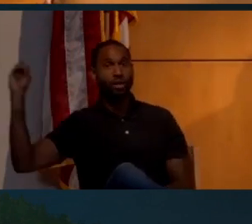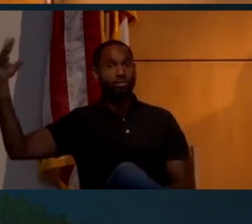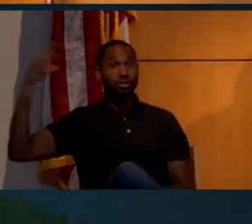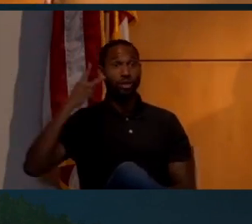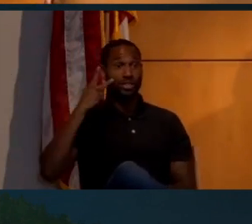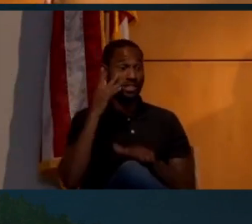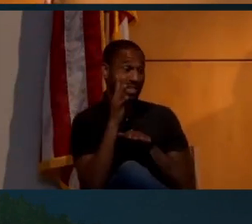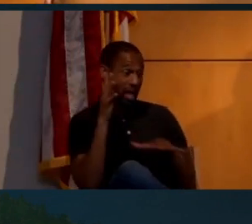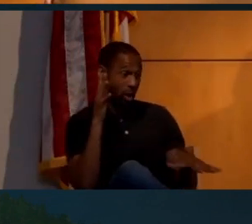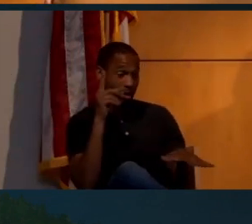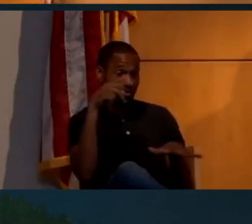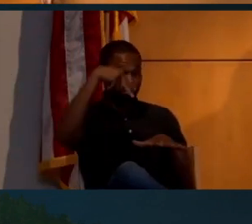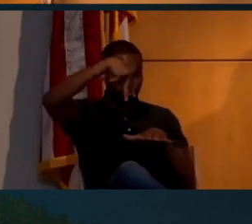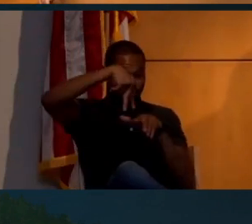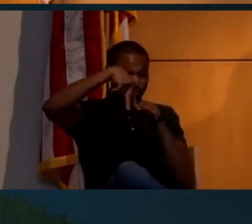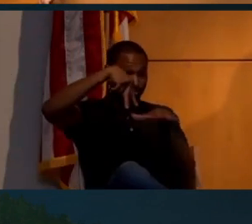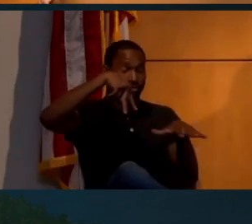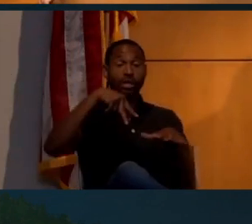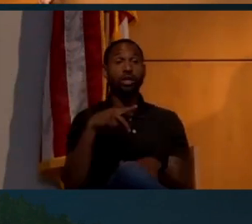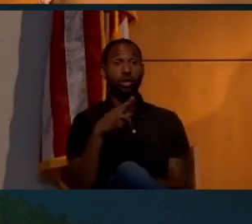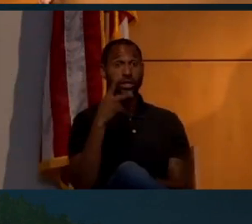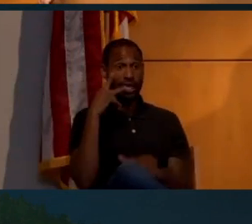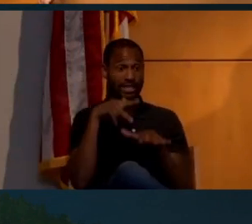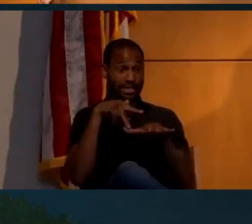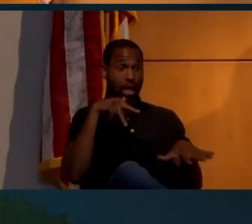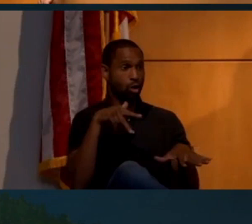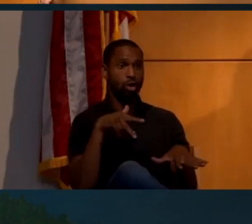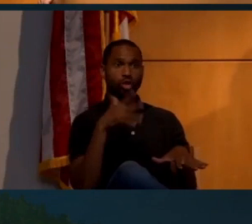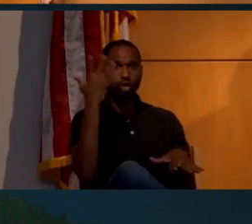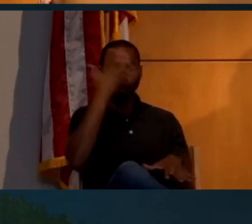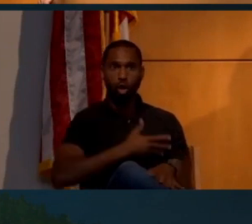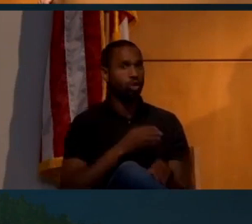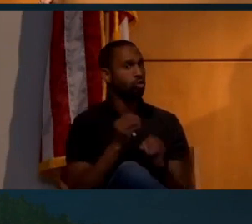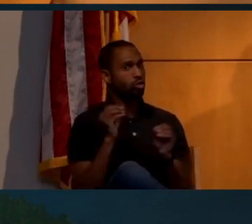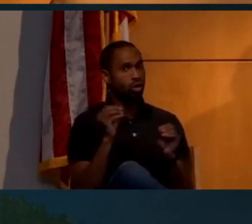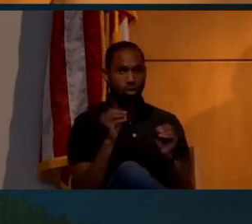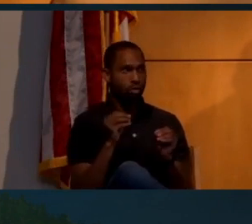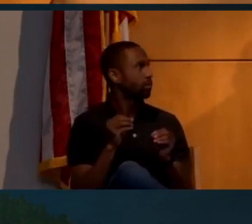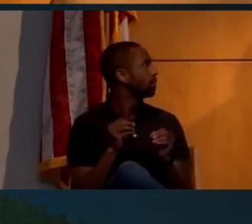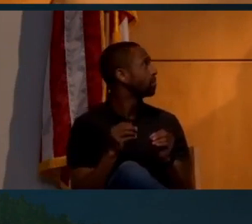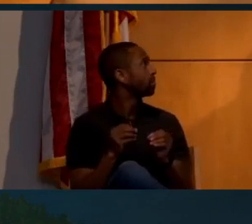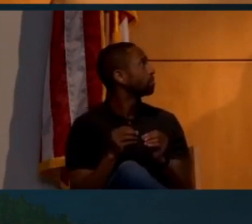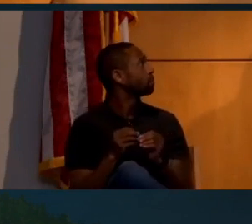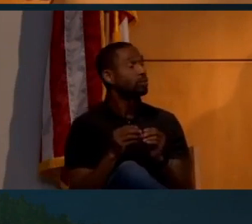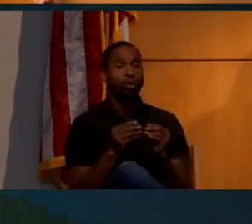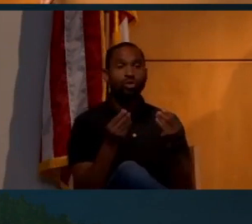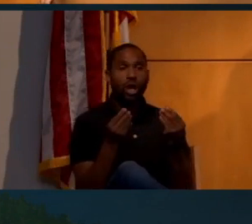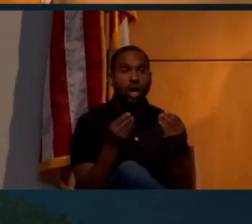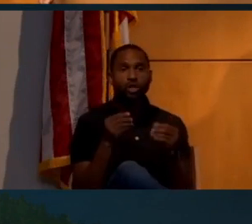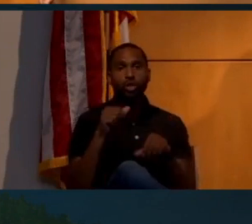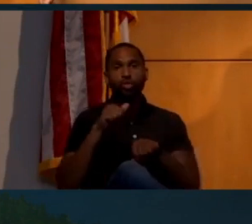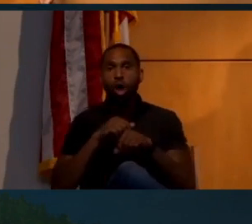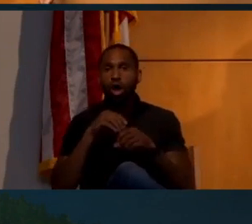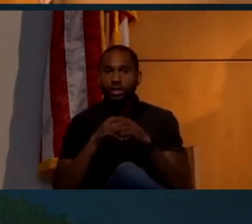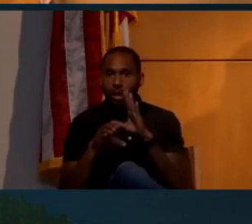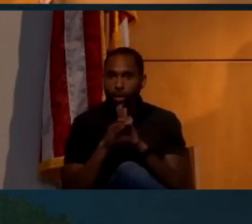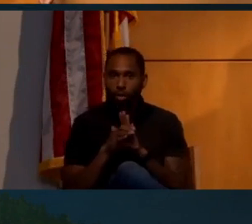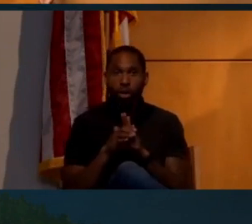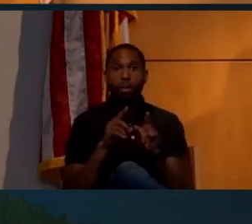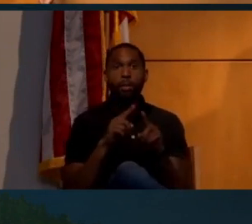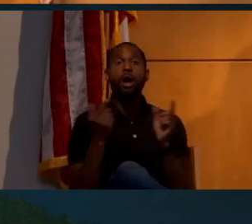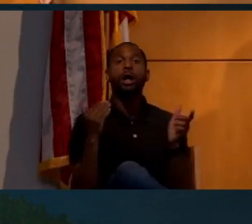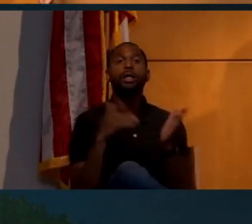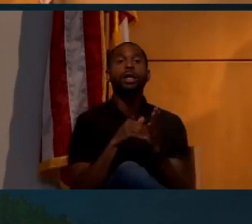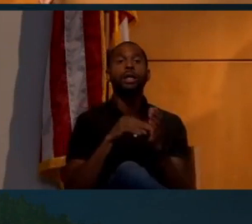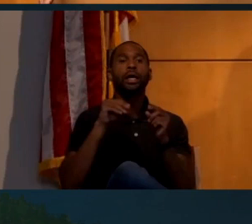can see his shadow. And the shadow is very, very dark. You don't see any dust or rocks or anything in that. Again, there's an